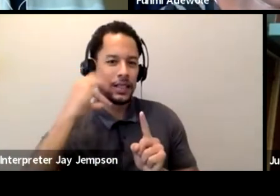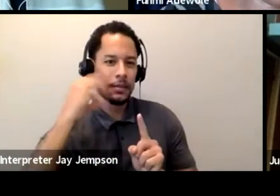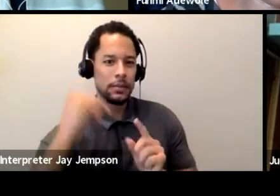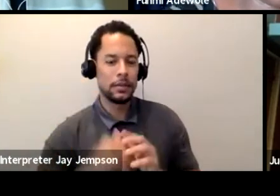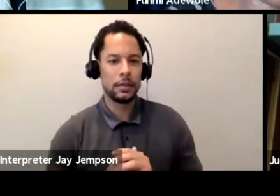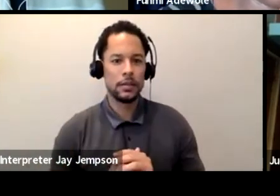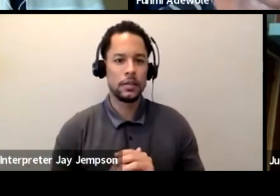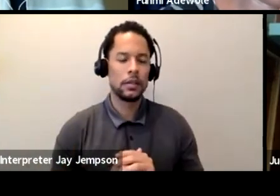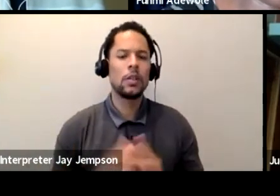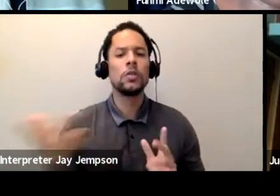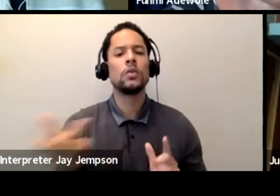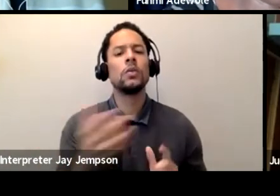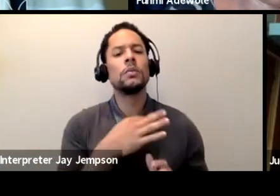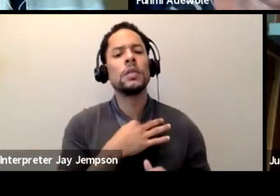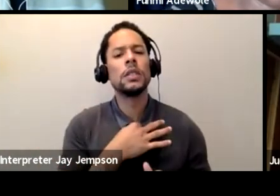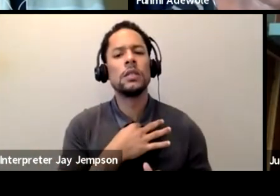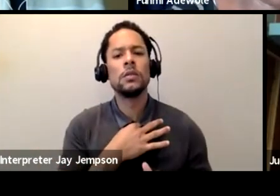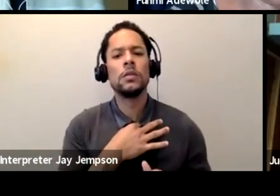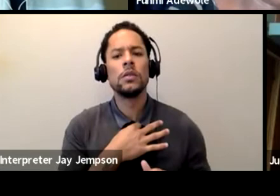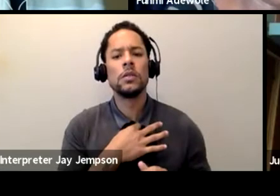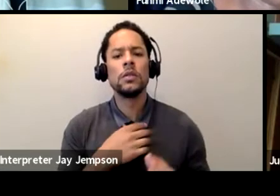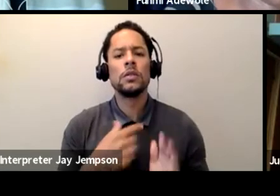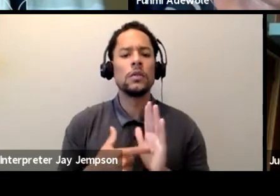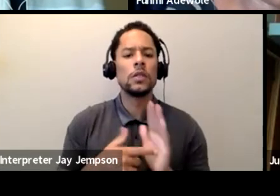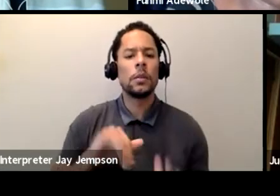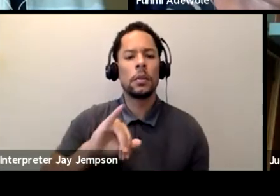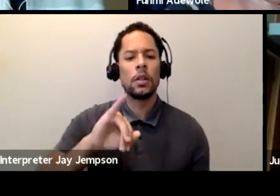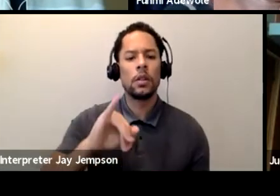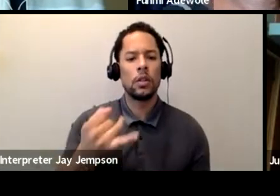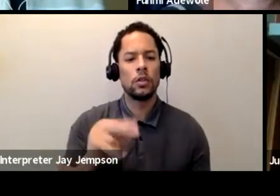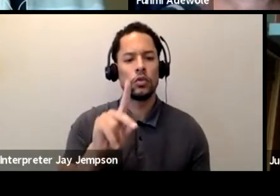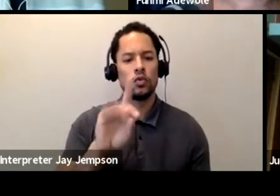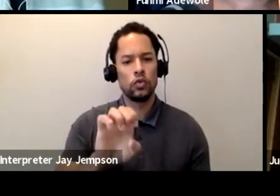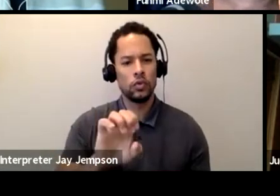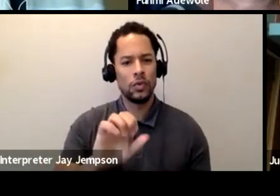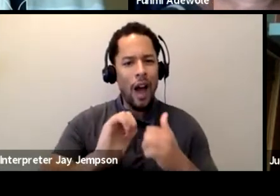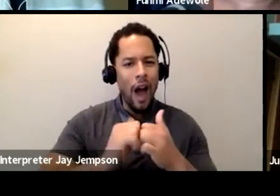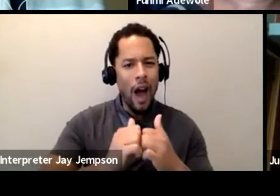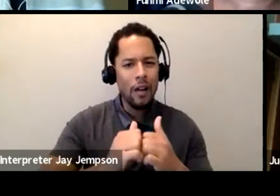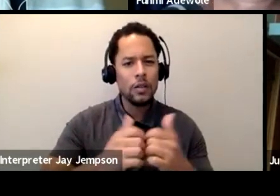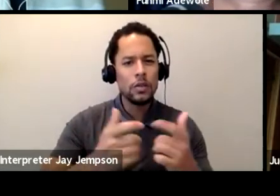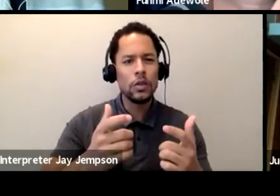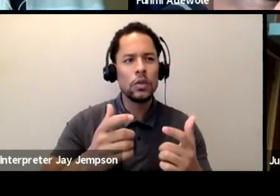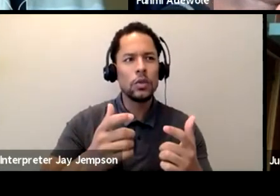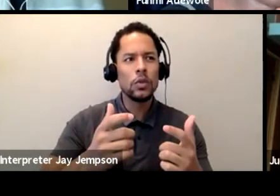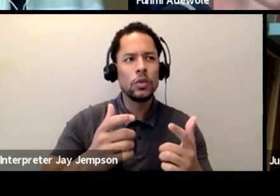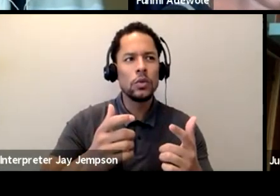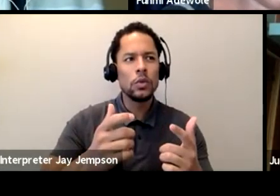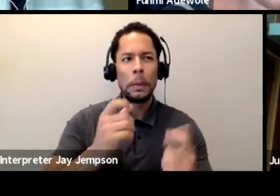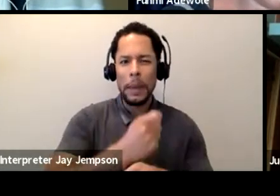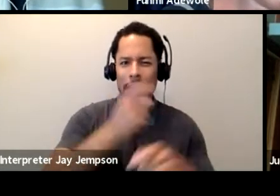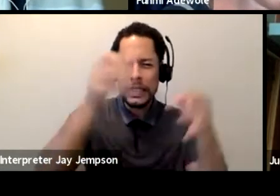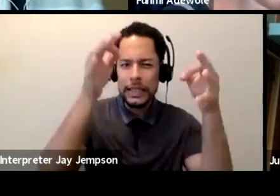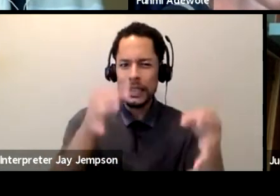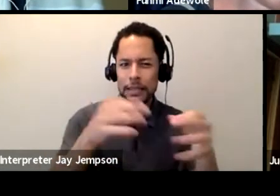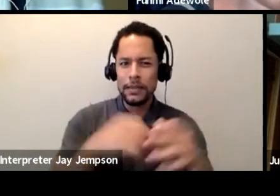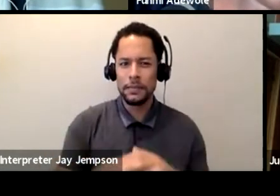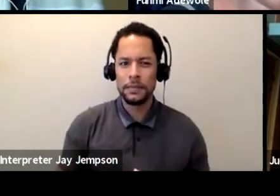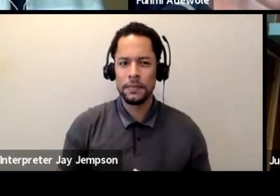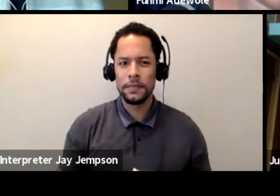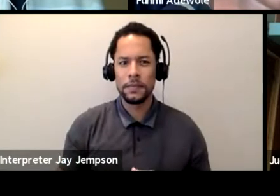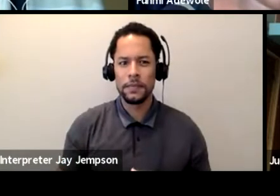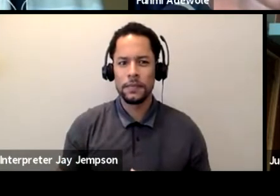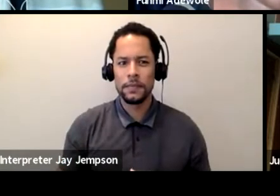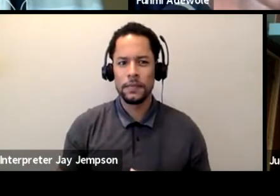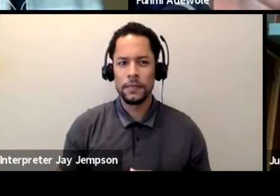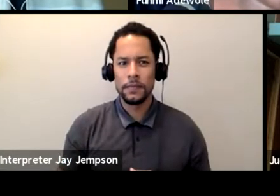make the choices that you make, Jude, when you're self-dramatogging? And then for Fumi, when you're